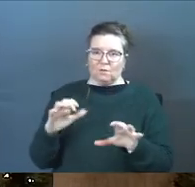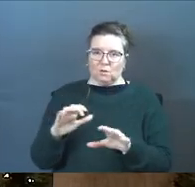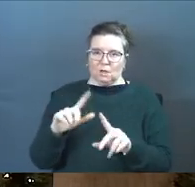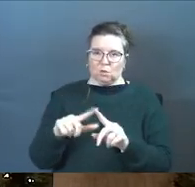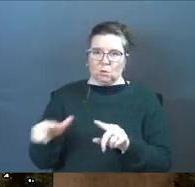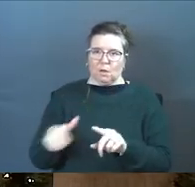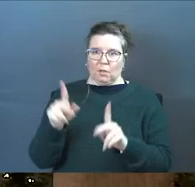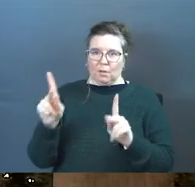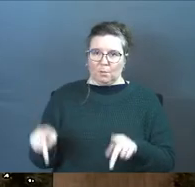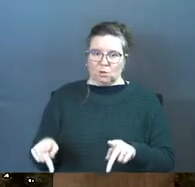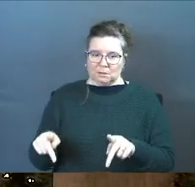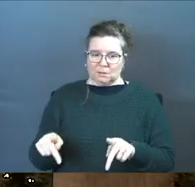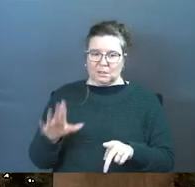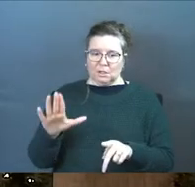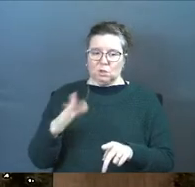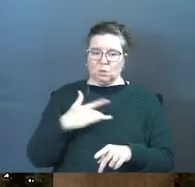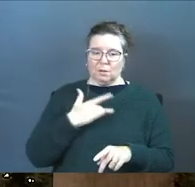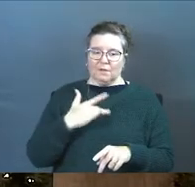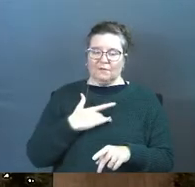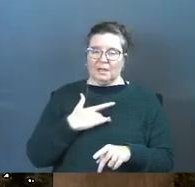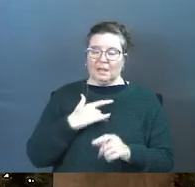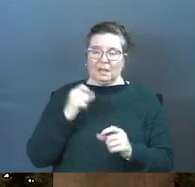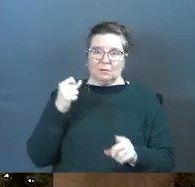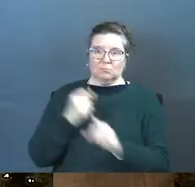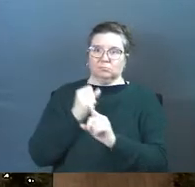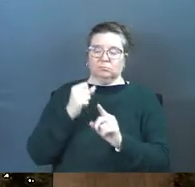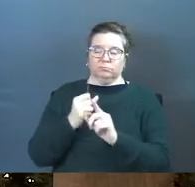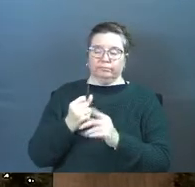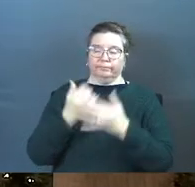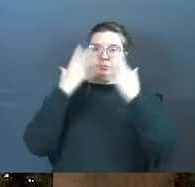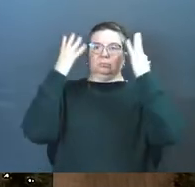done to another person and you're going to feel it all at once